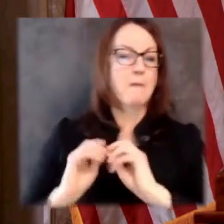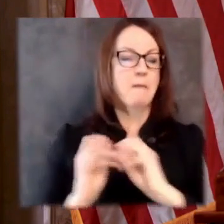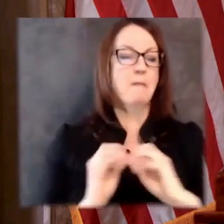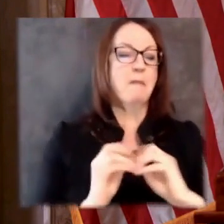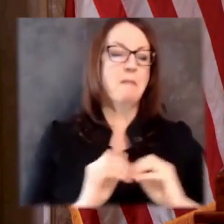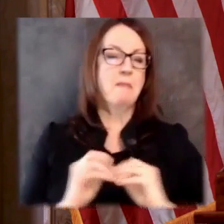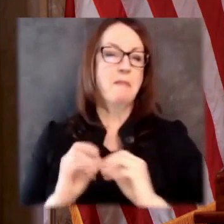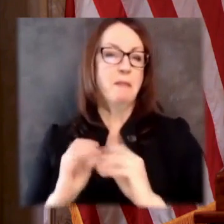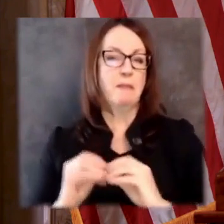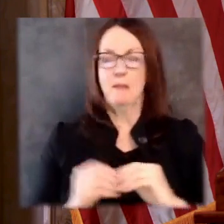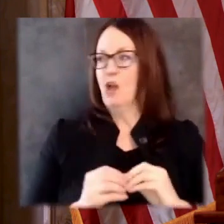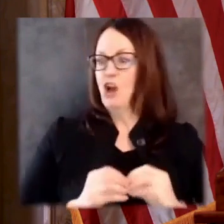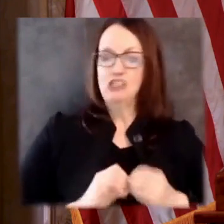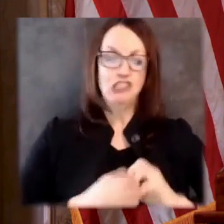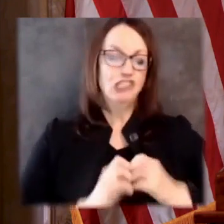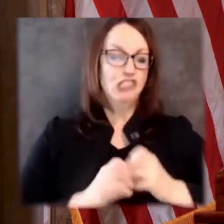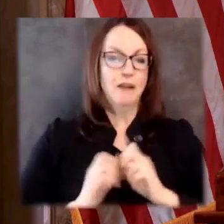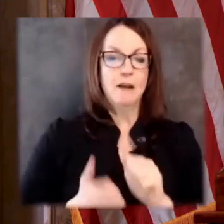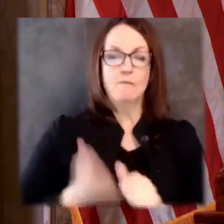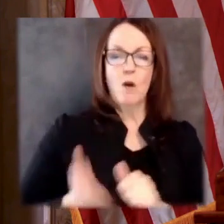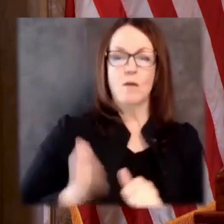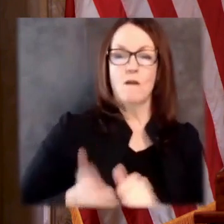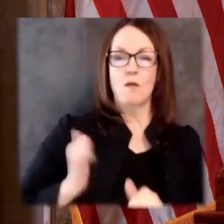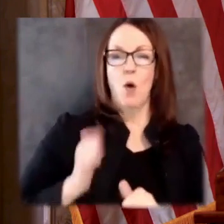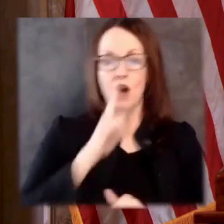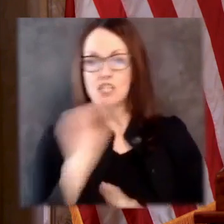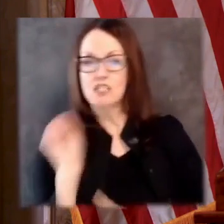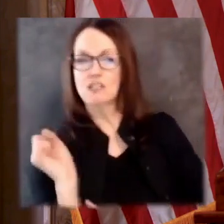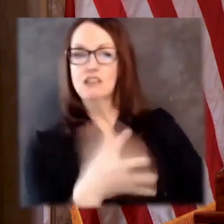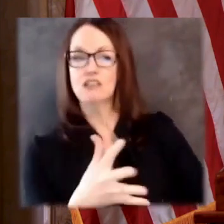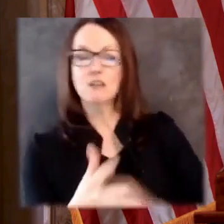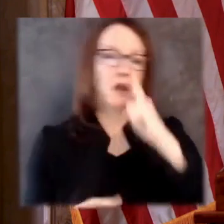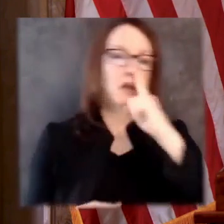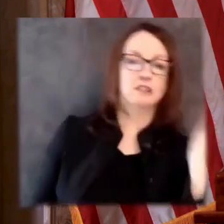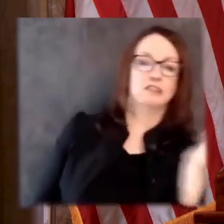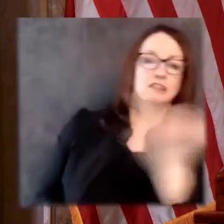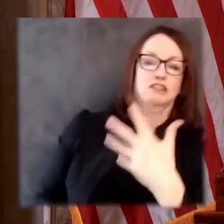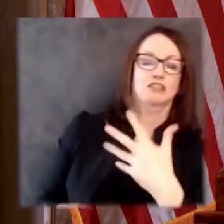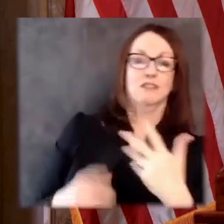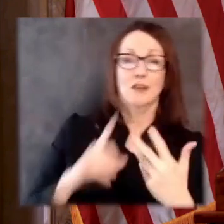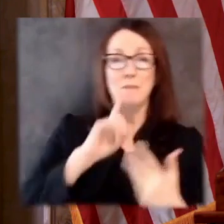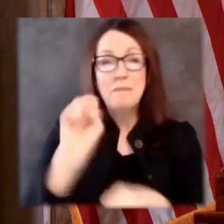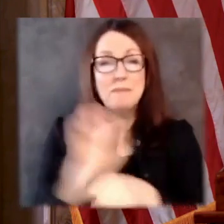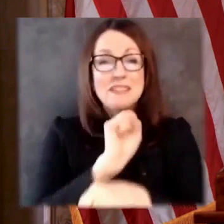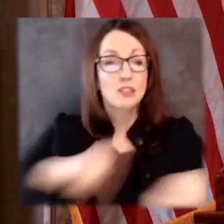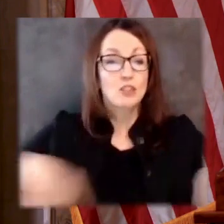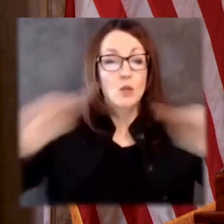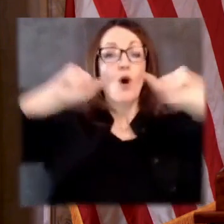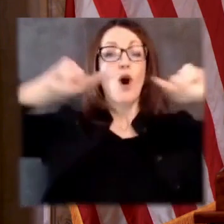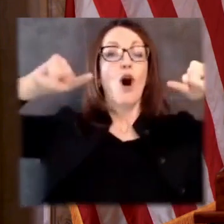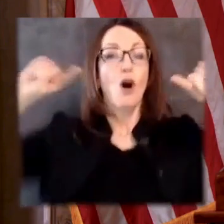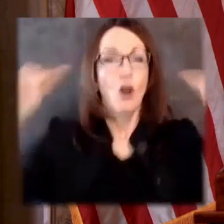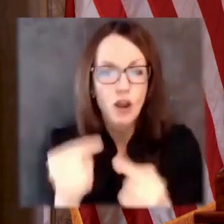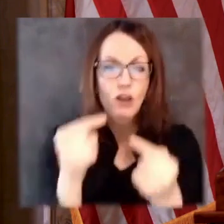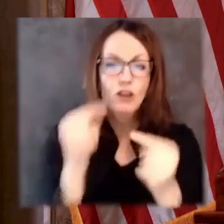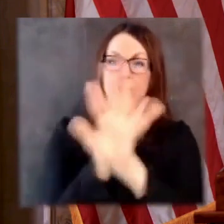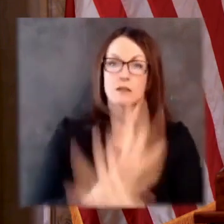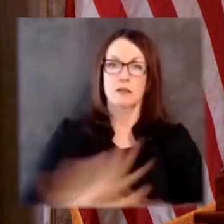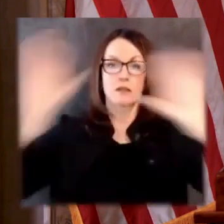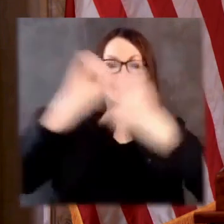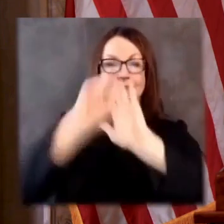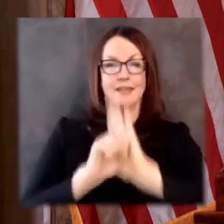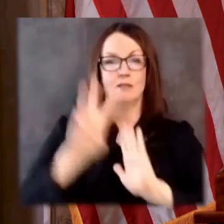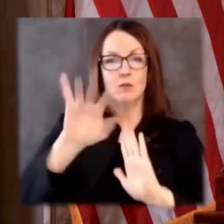passing laws deliberately making it even harder for people to access these critical supports when they need it the most.